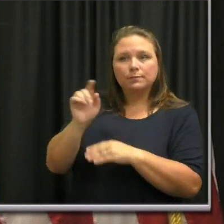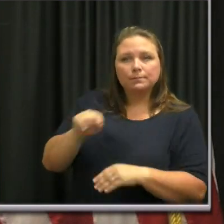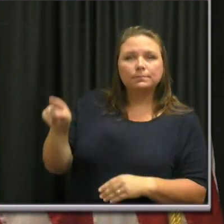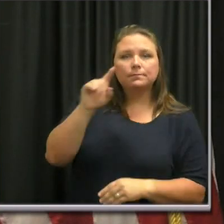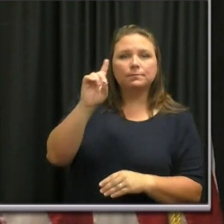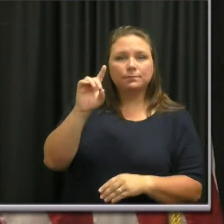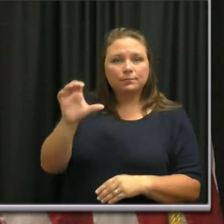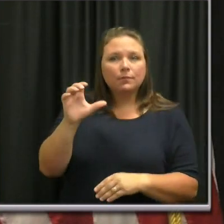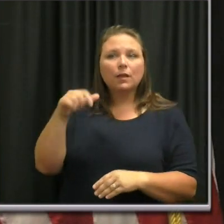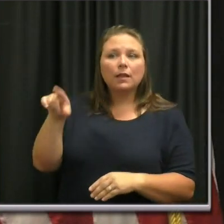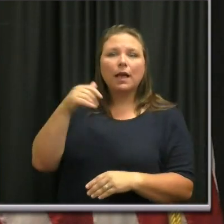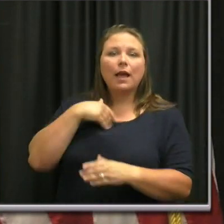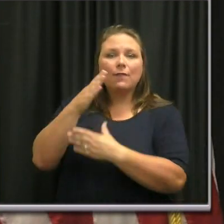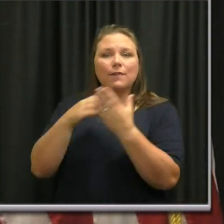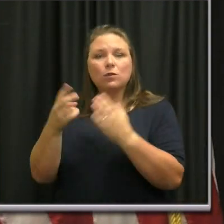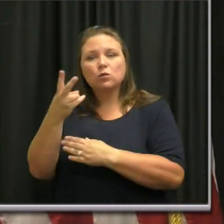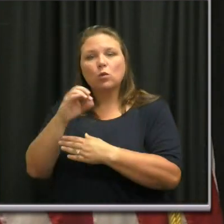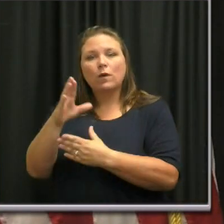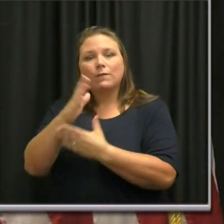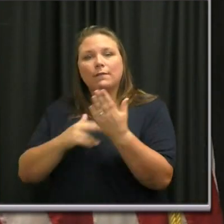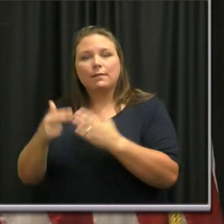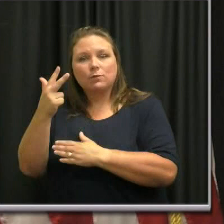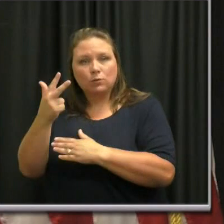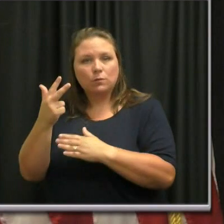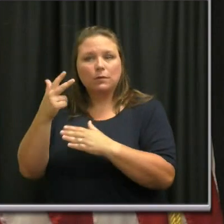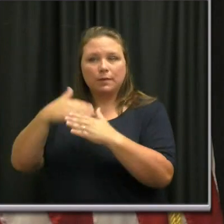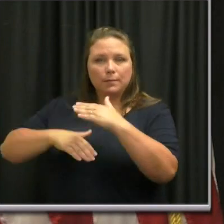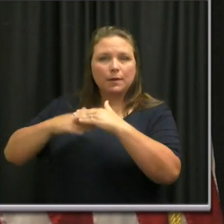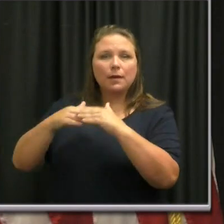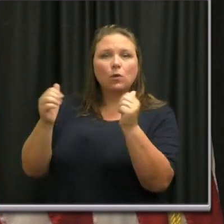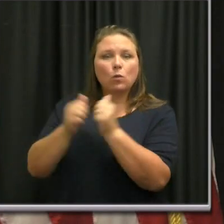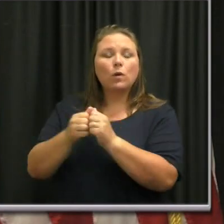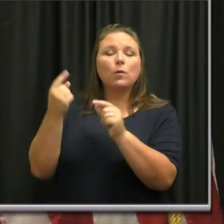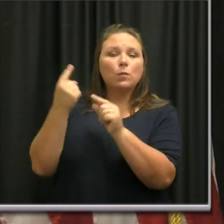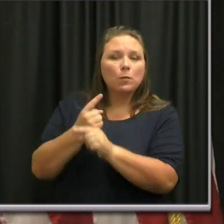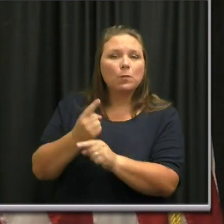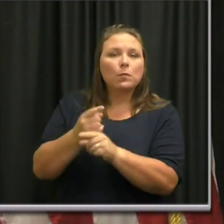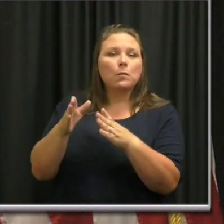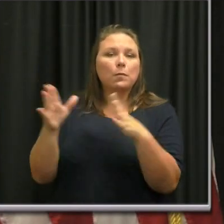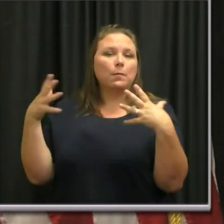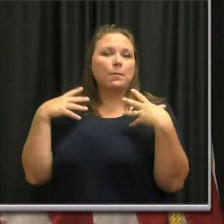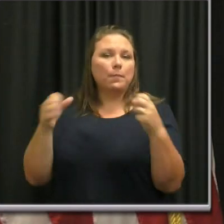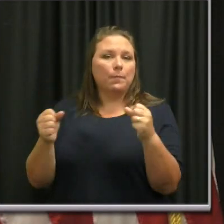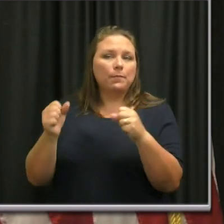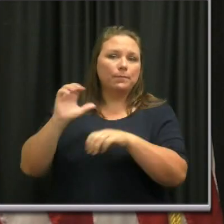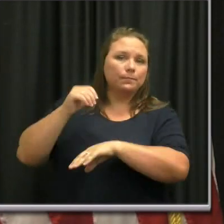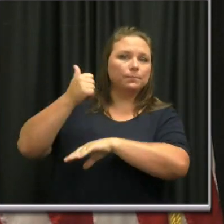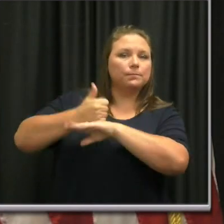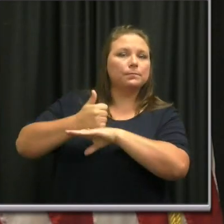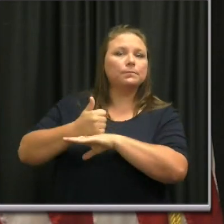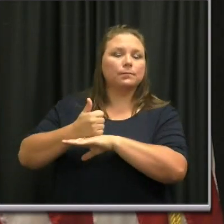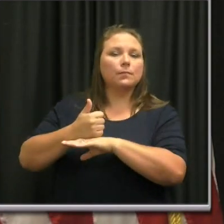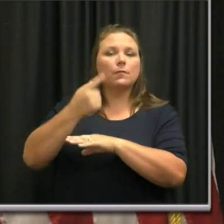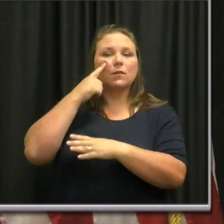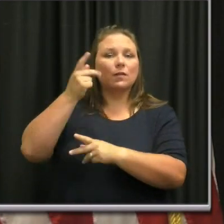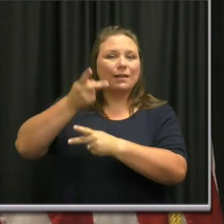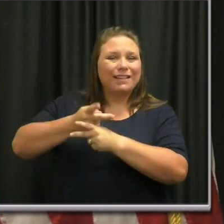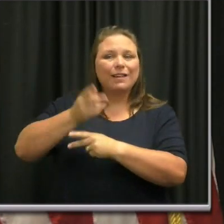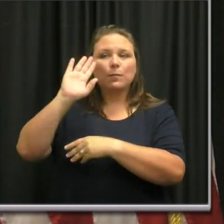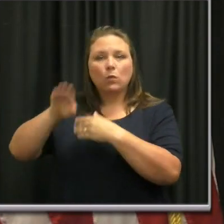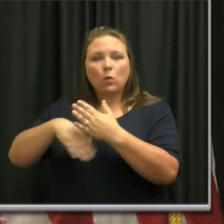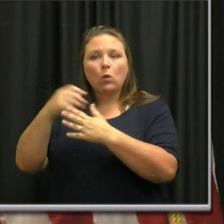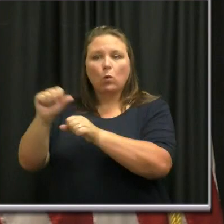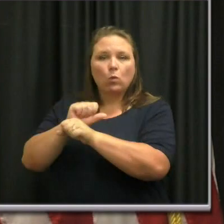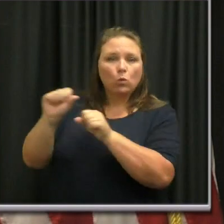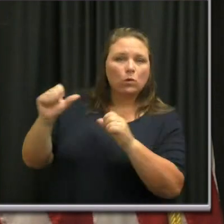are open at either phase two or phase three levels with proper public health protocols in place to keep workers and customers